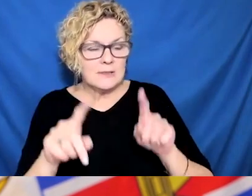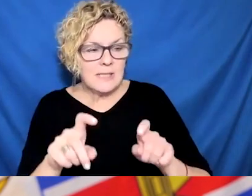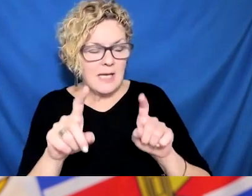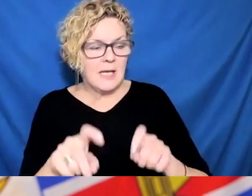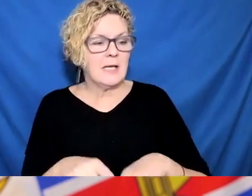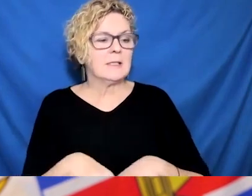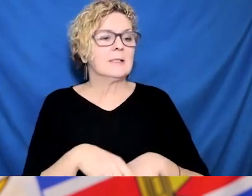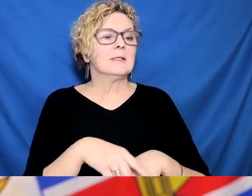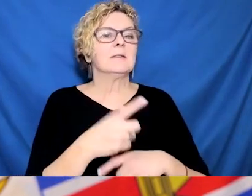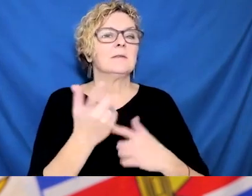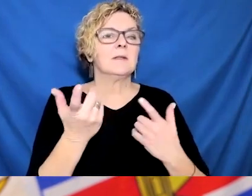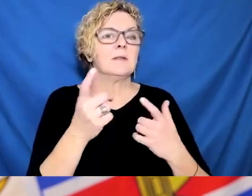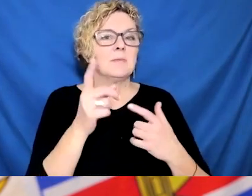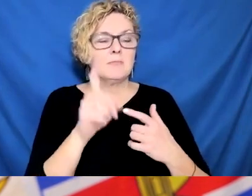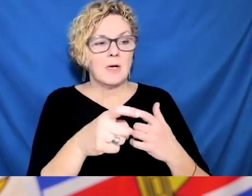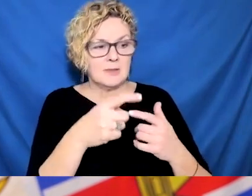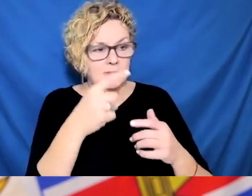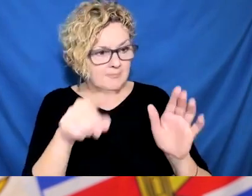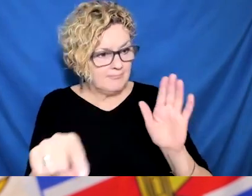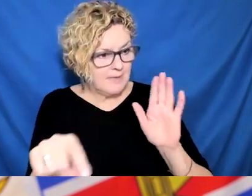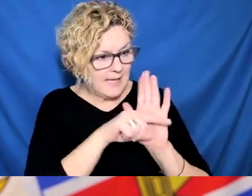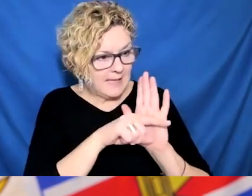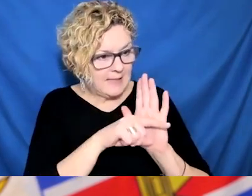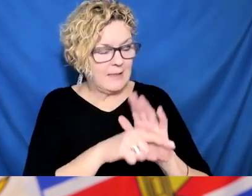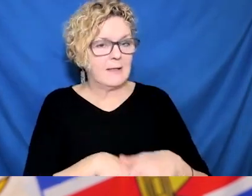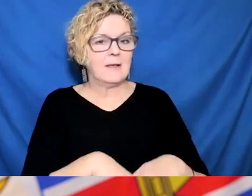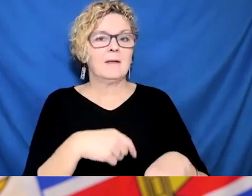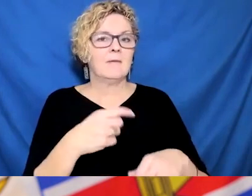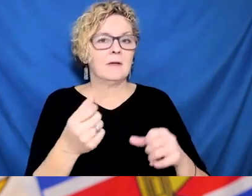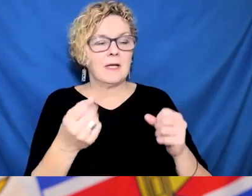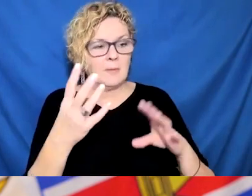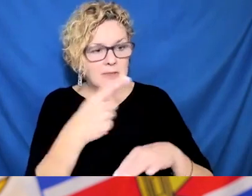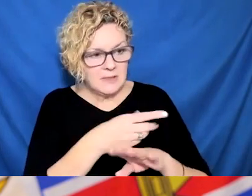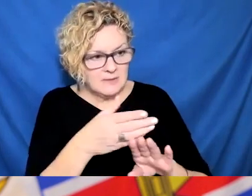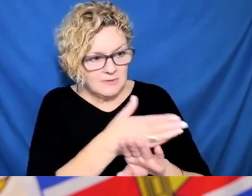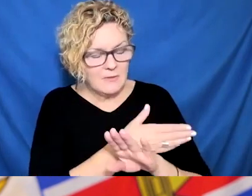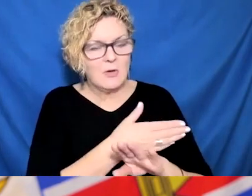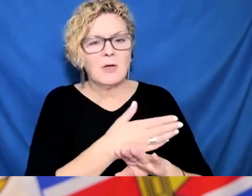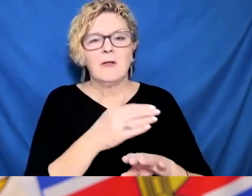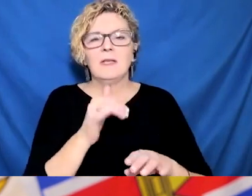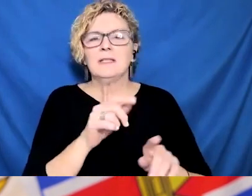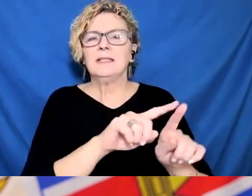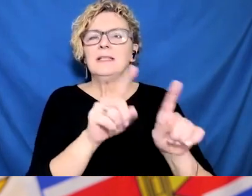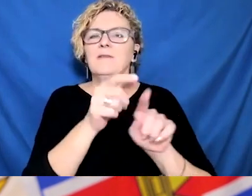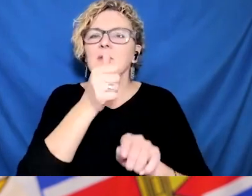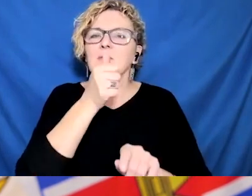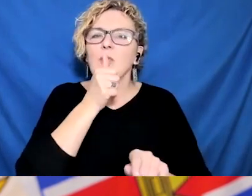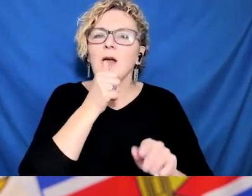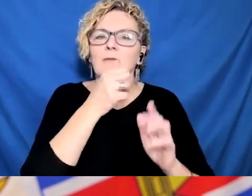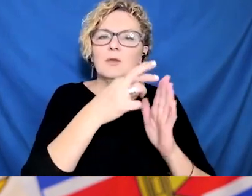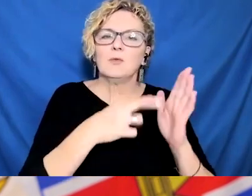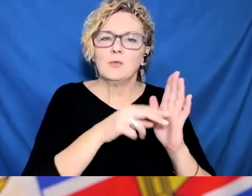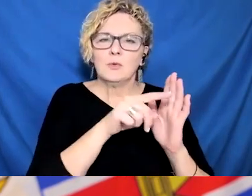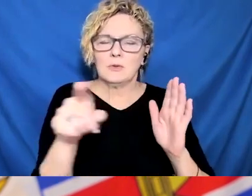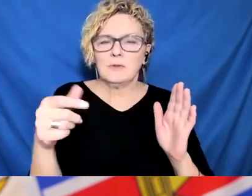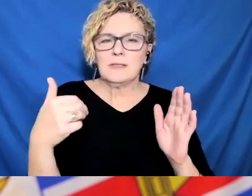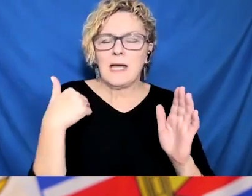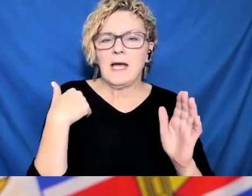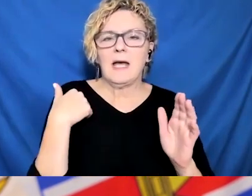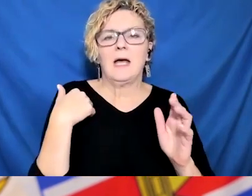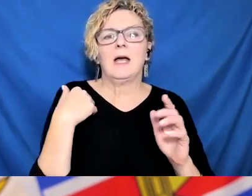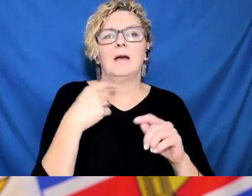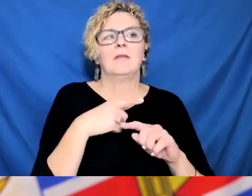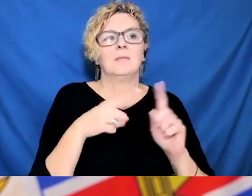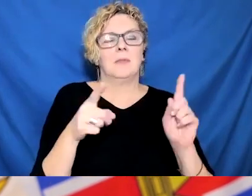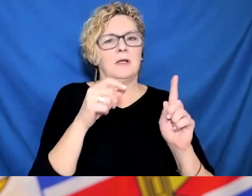are the numbers for allocating any rapid tests in the future to long-term care homes? And also, as I understand it, there are no